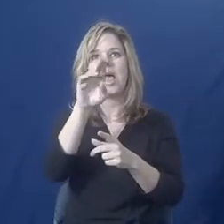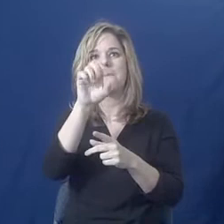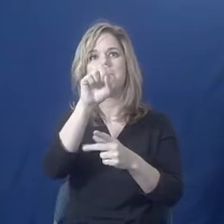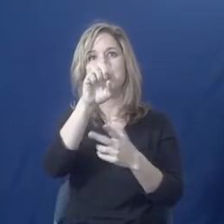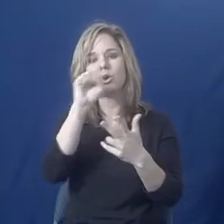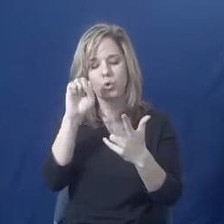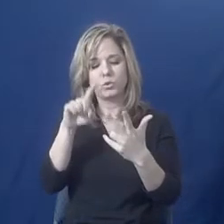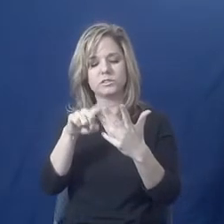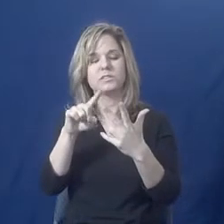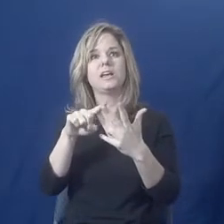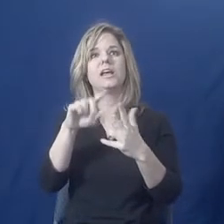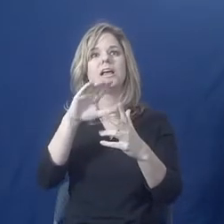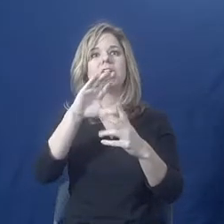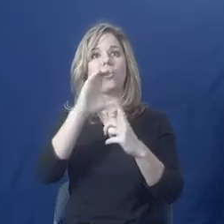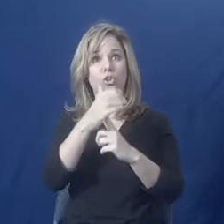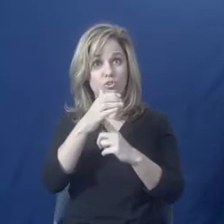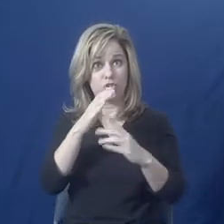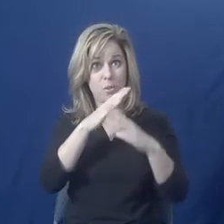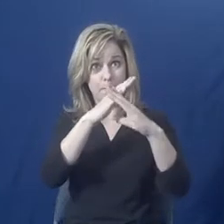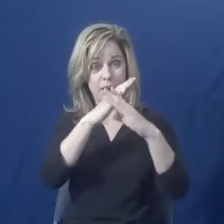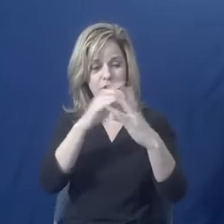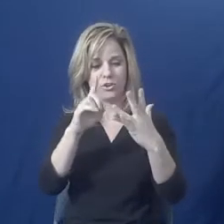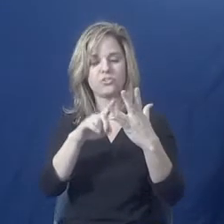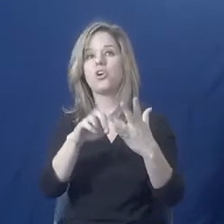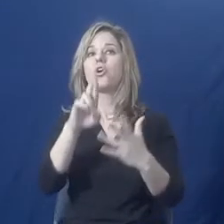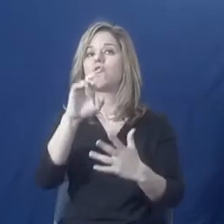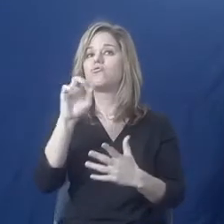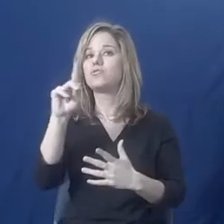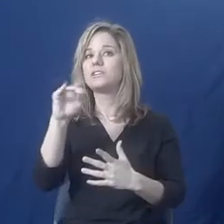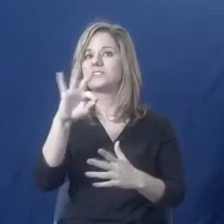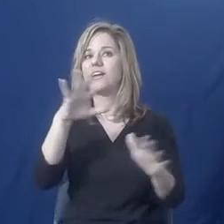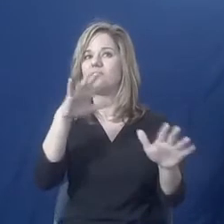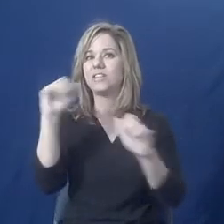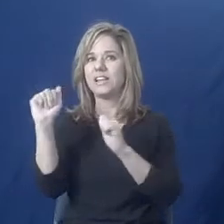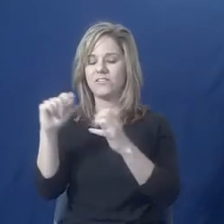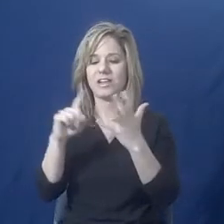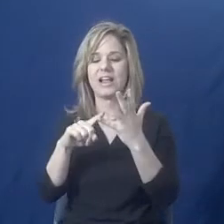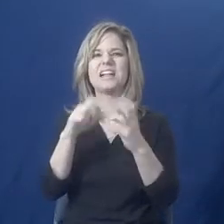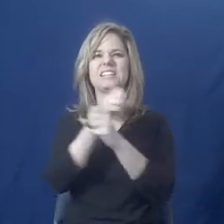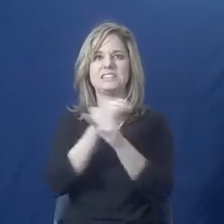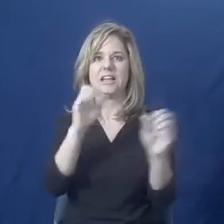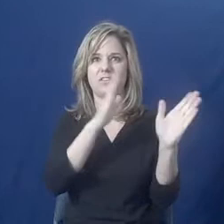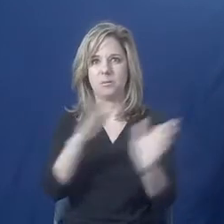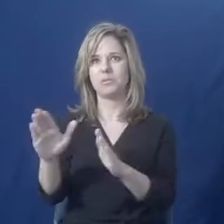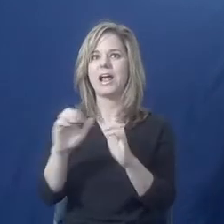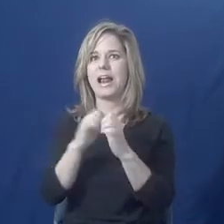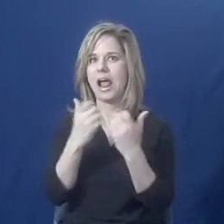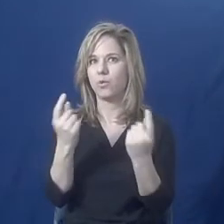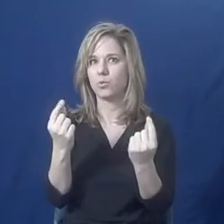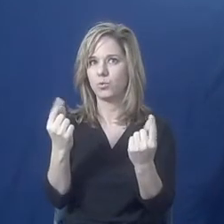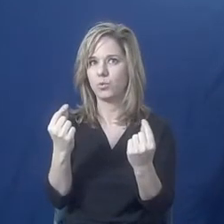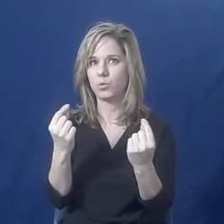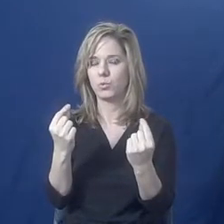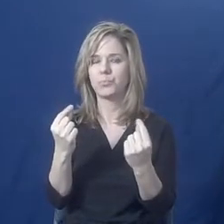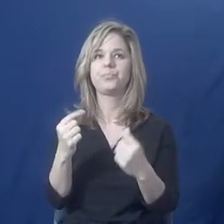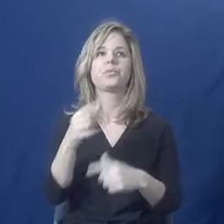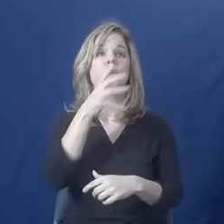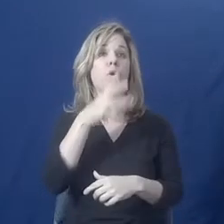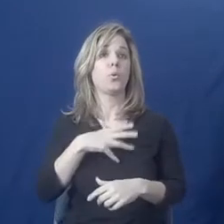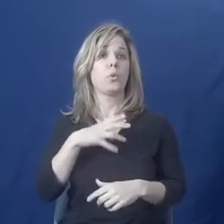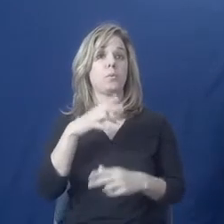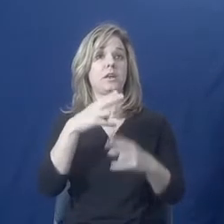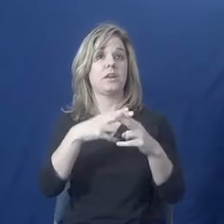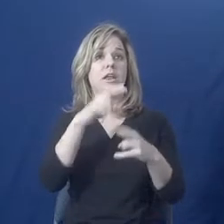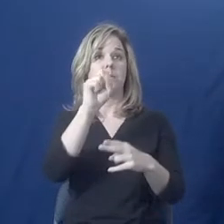system and cultural barriers, risks of leaving, and safety plan elements. Sarah Zesky, Project